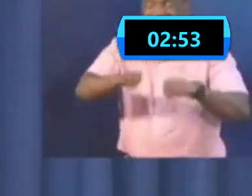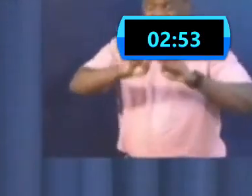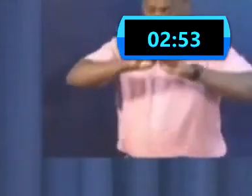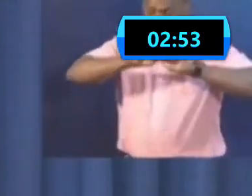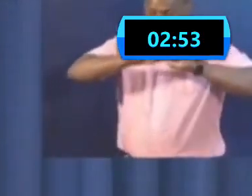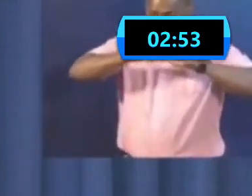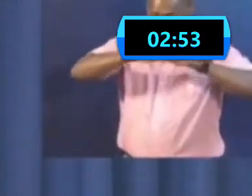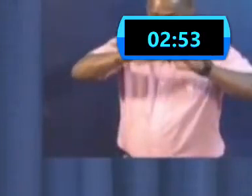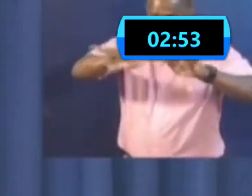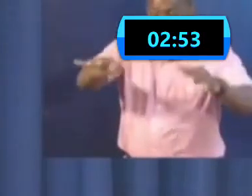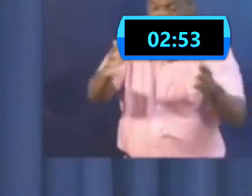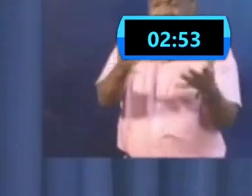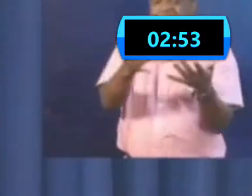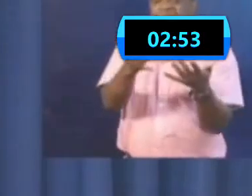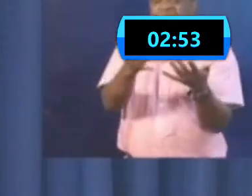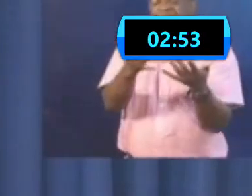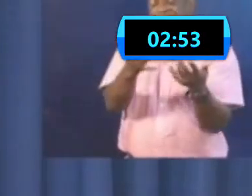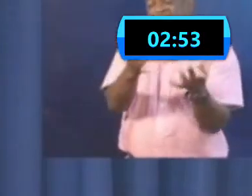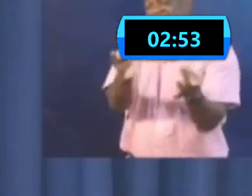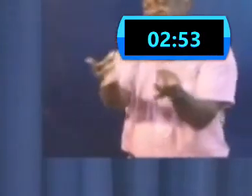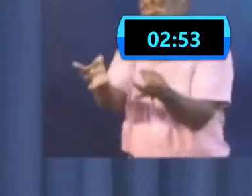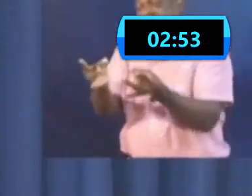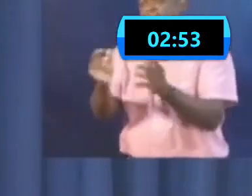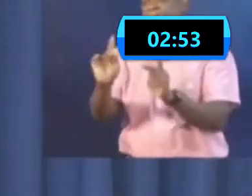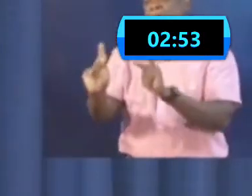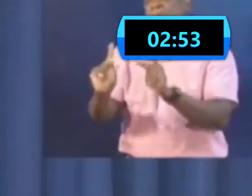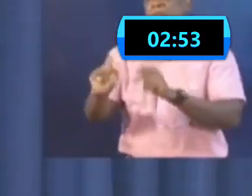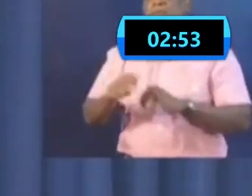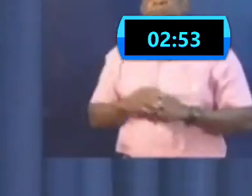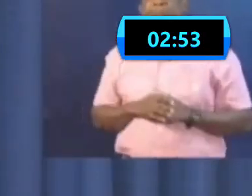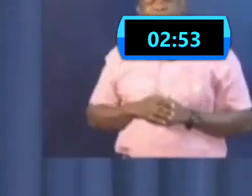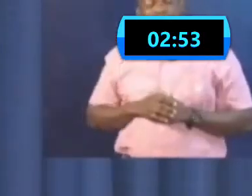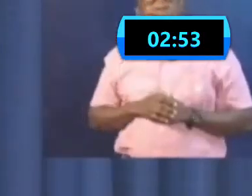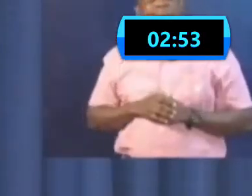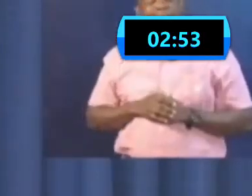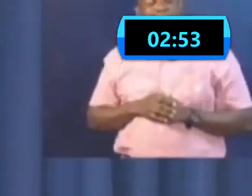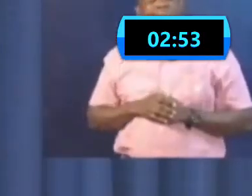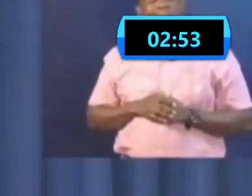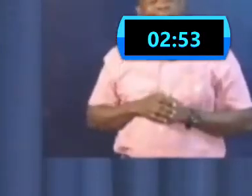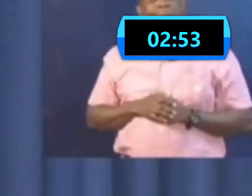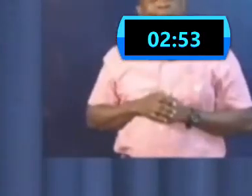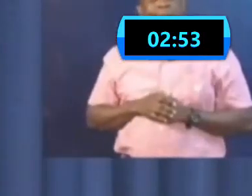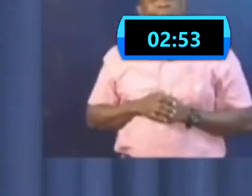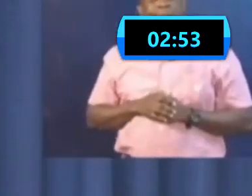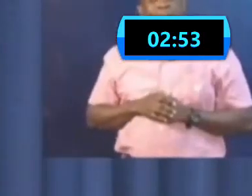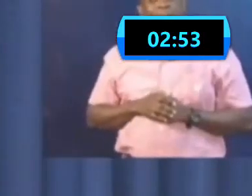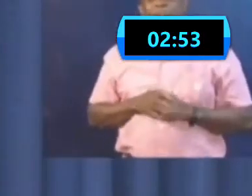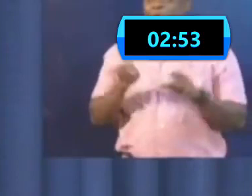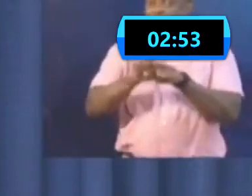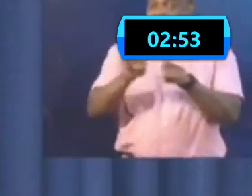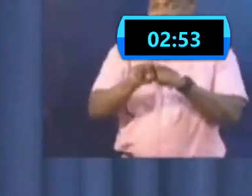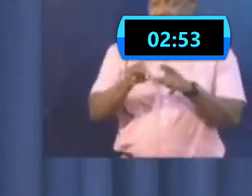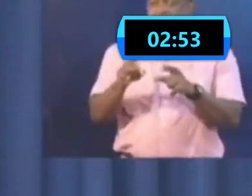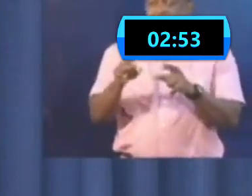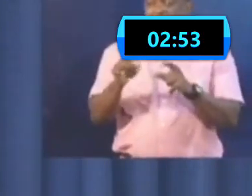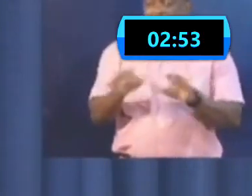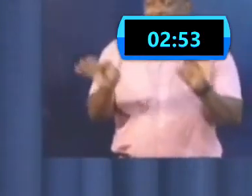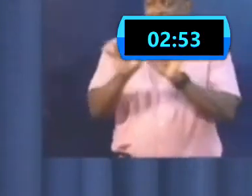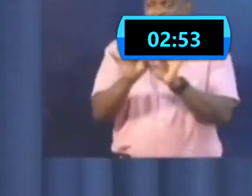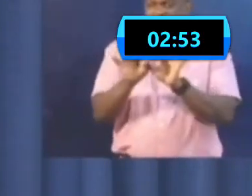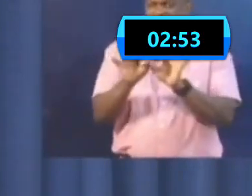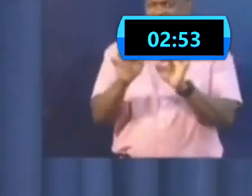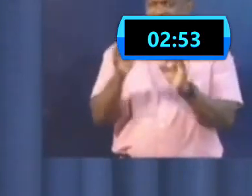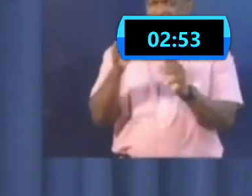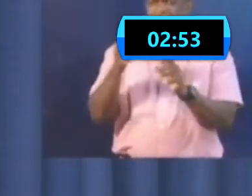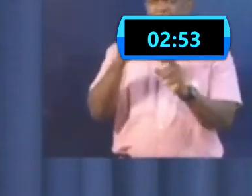affecting populations. And of course, how exposed one had to be to another to be in a good chance of